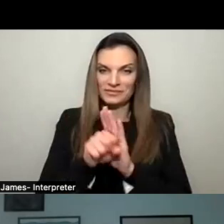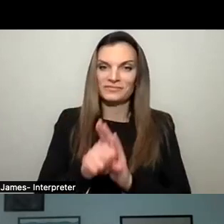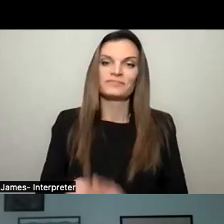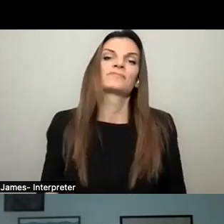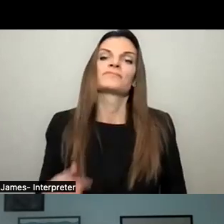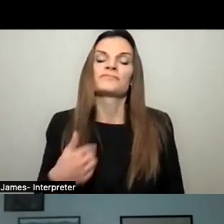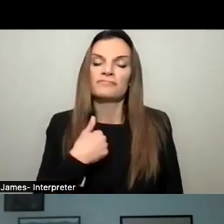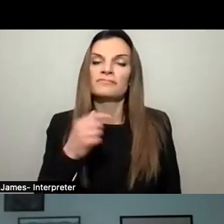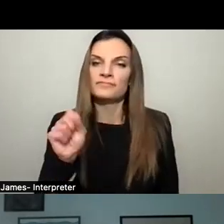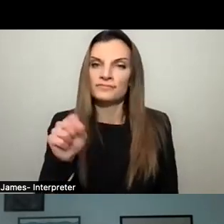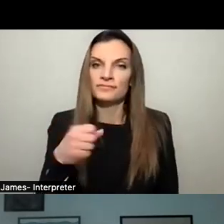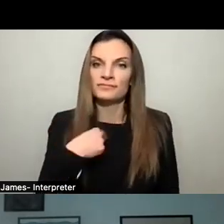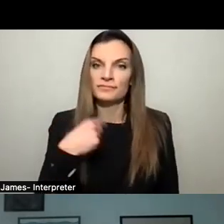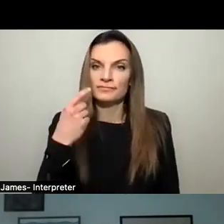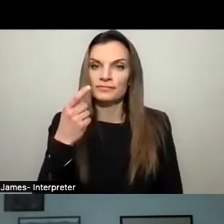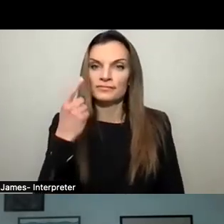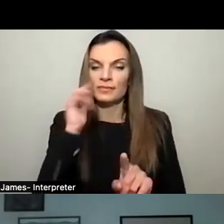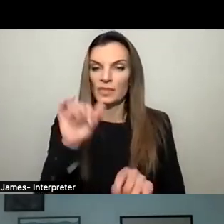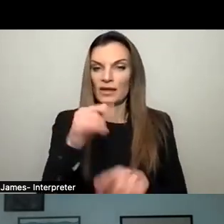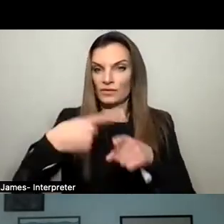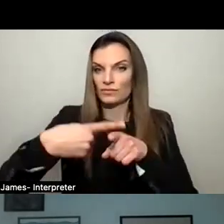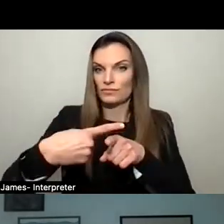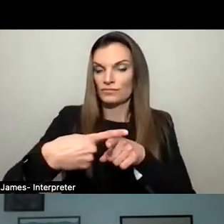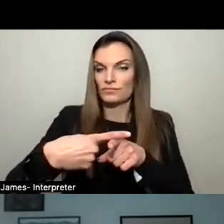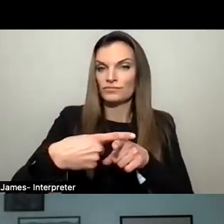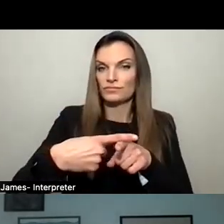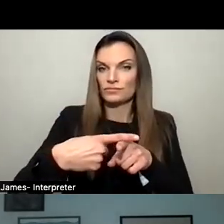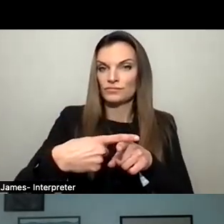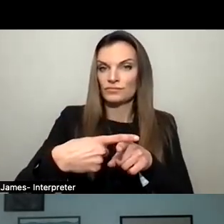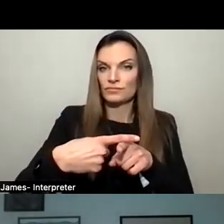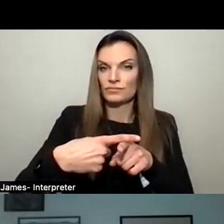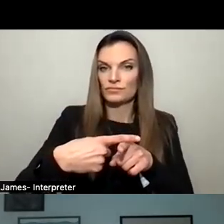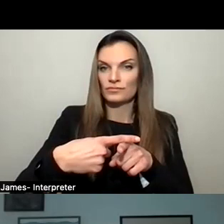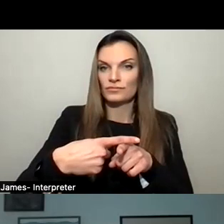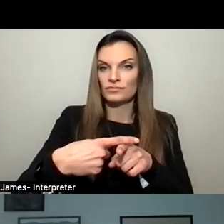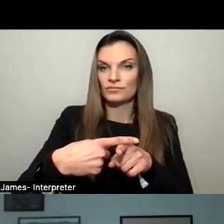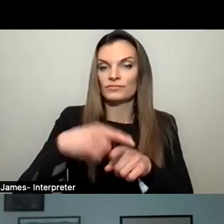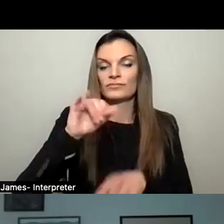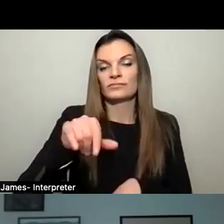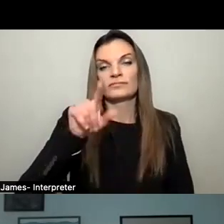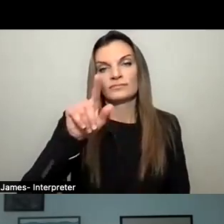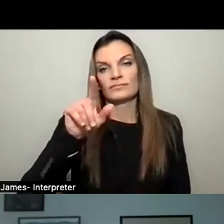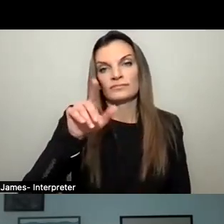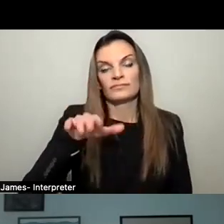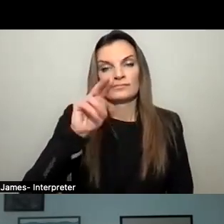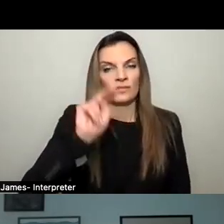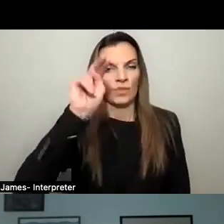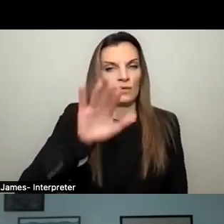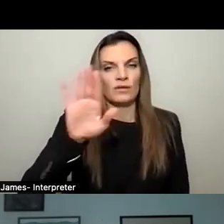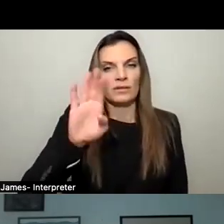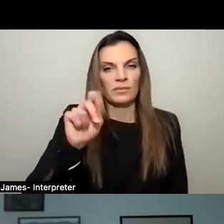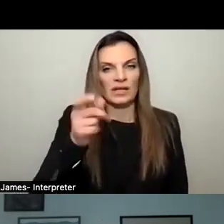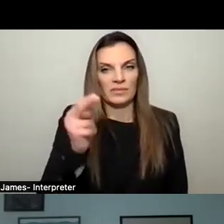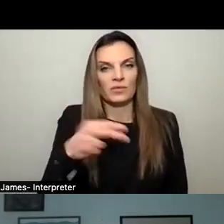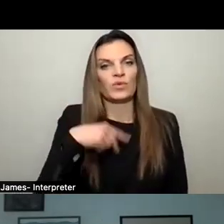think it comes back to that intersection. One of the biggest areas I've seen is, yet again, that intersection atop the Beekman. I think we really do need to lobby the Department